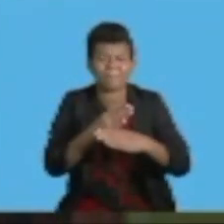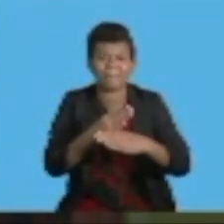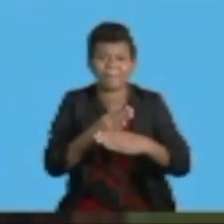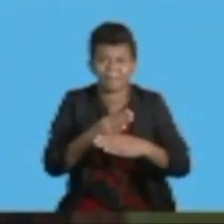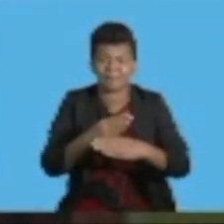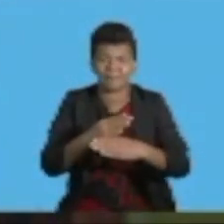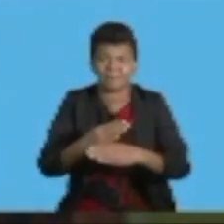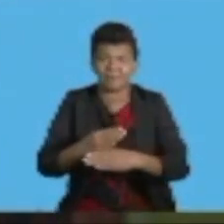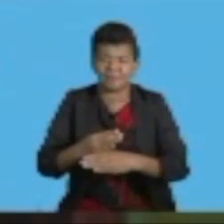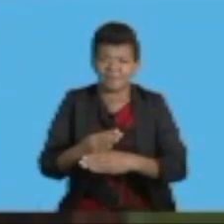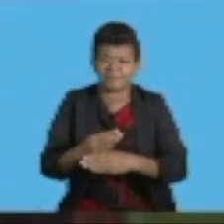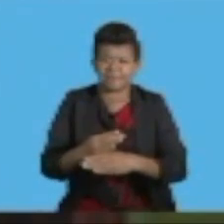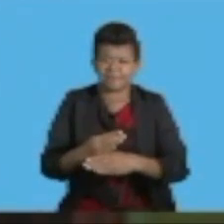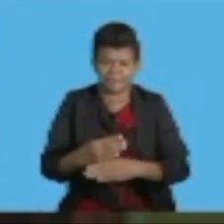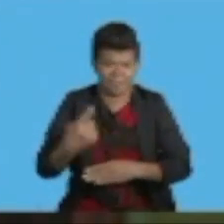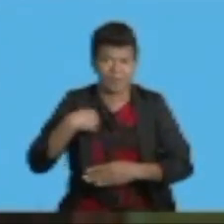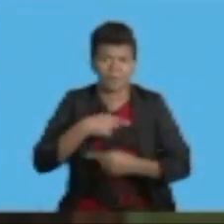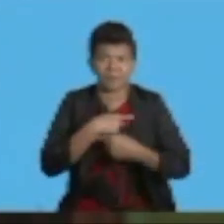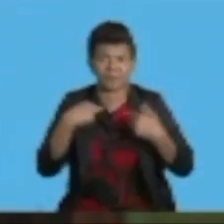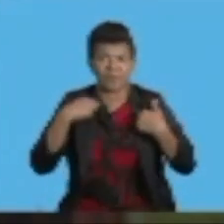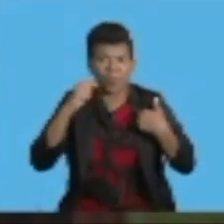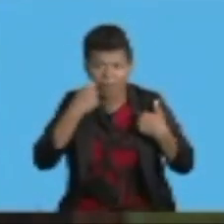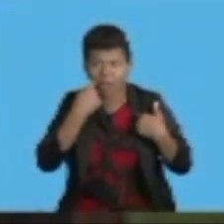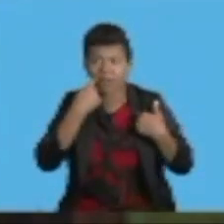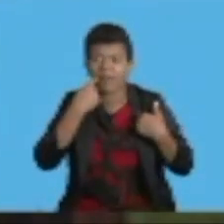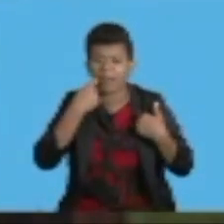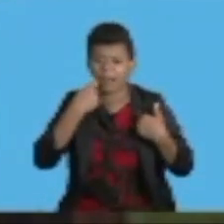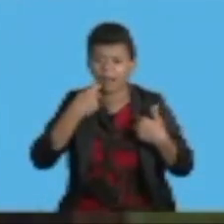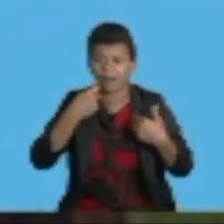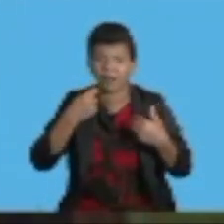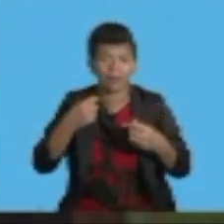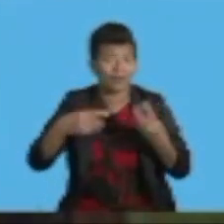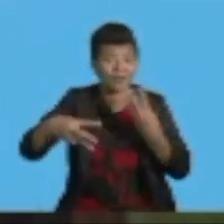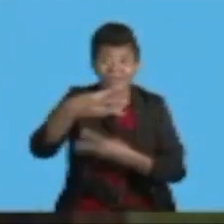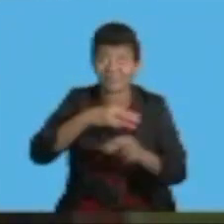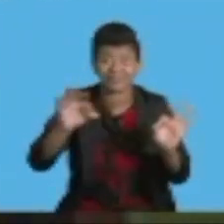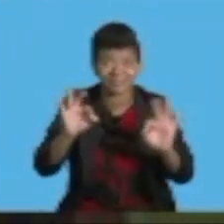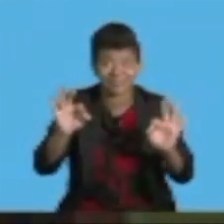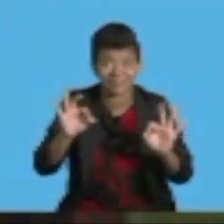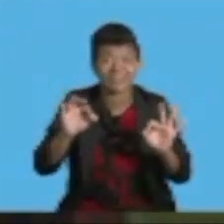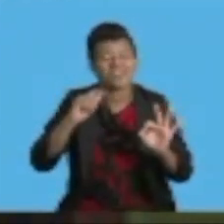will be witnessing a decade of positive growth in 2019.